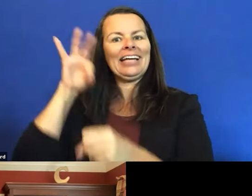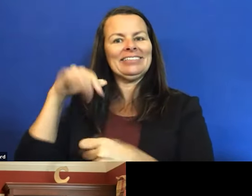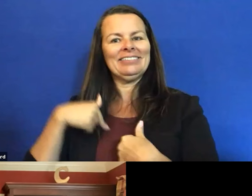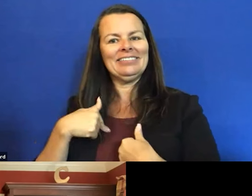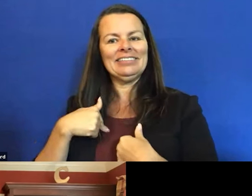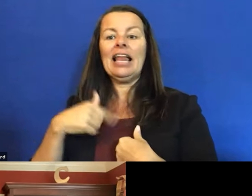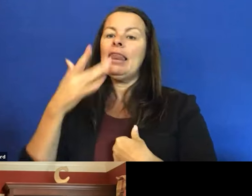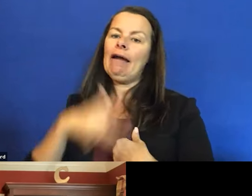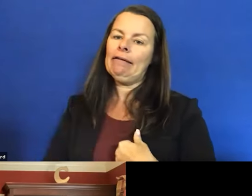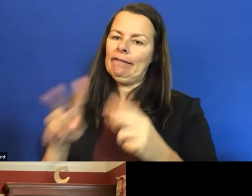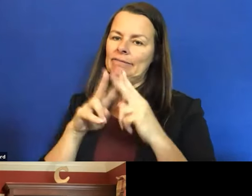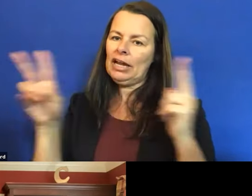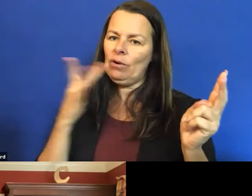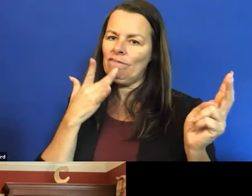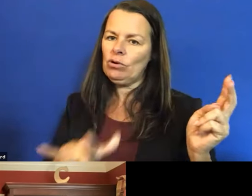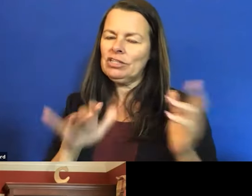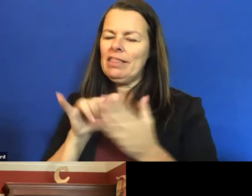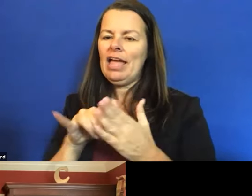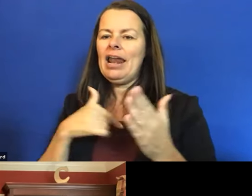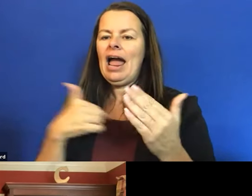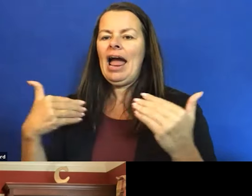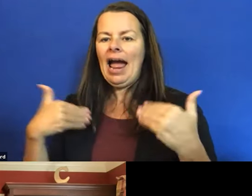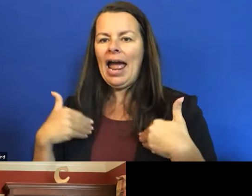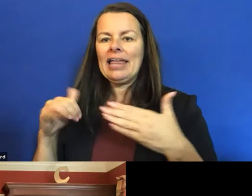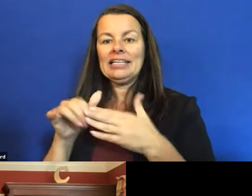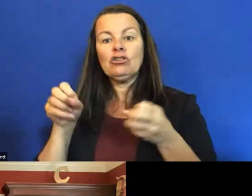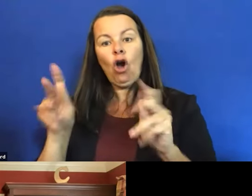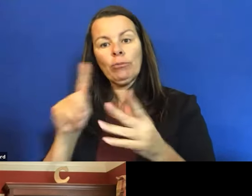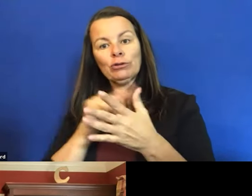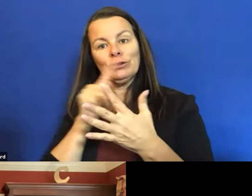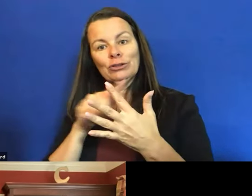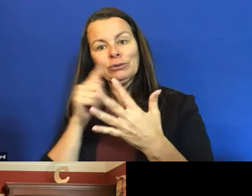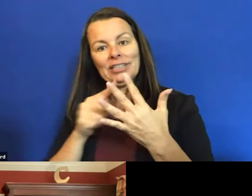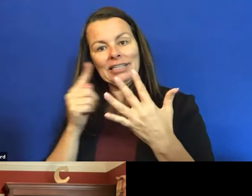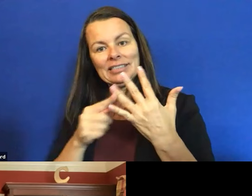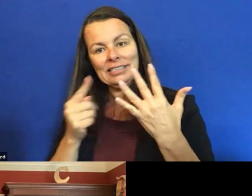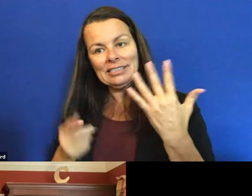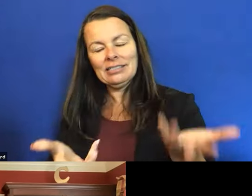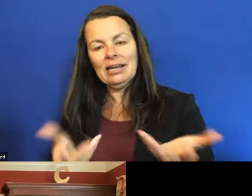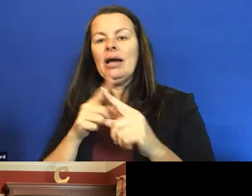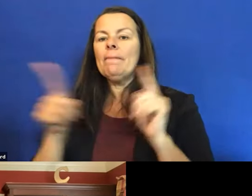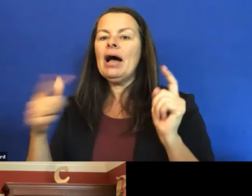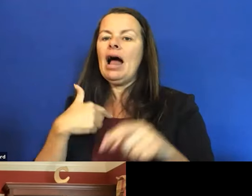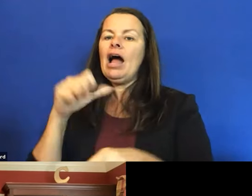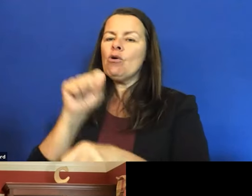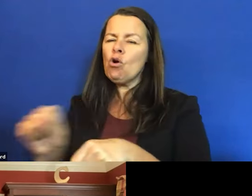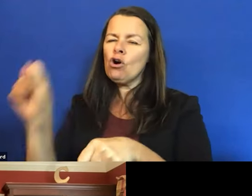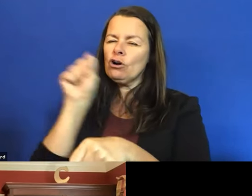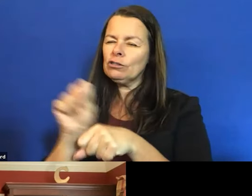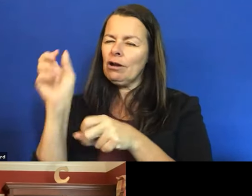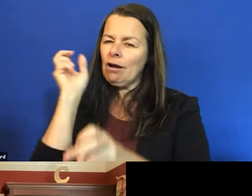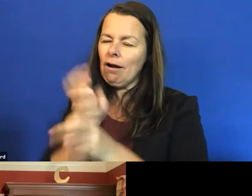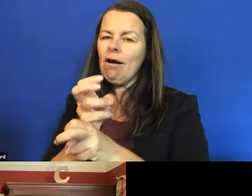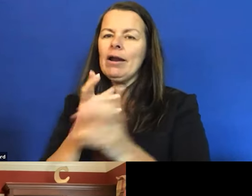fortunate, uh, that I have these opportunities. Uh, but I worked hard at making sure that